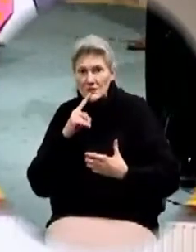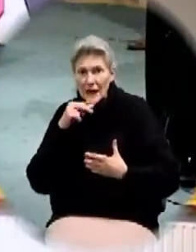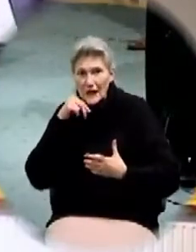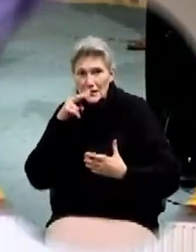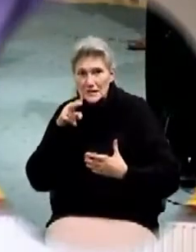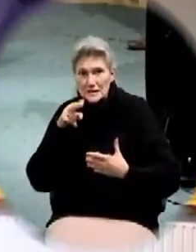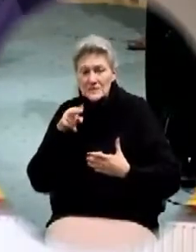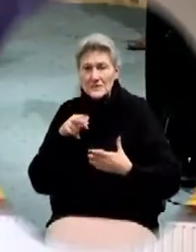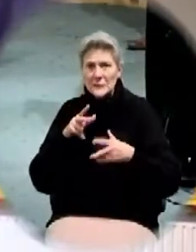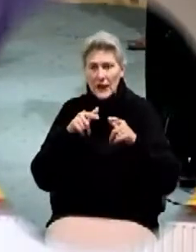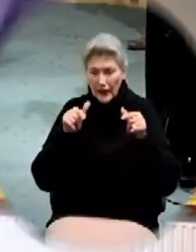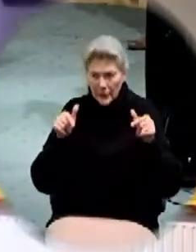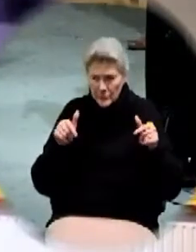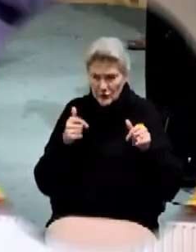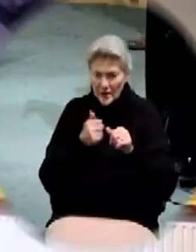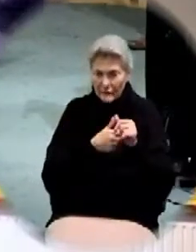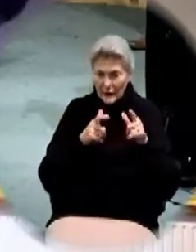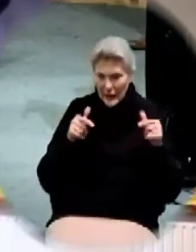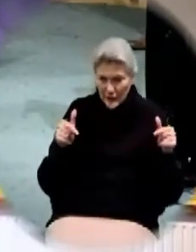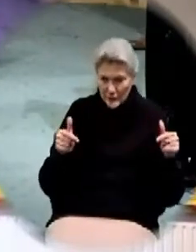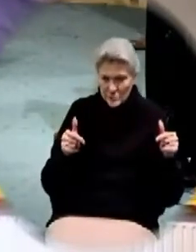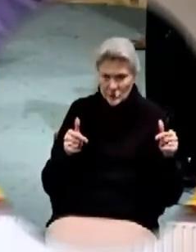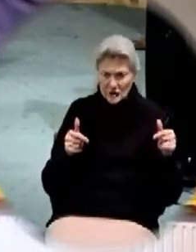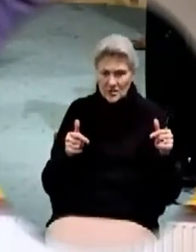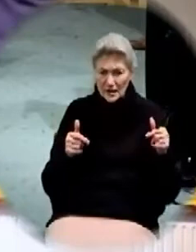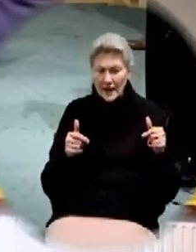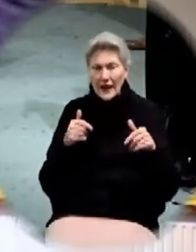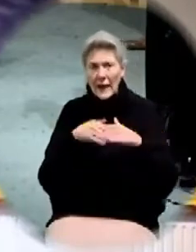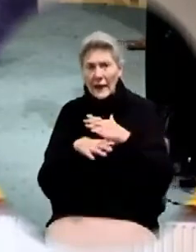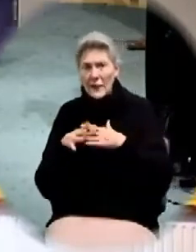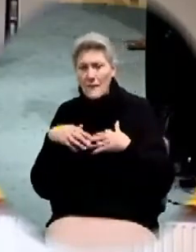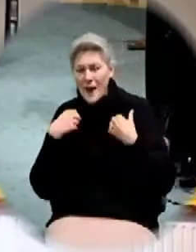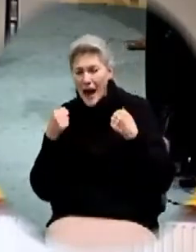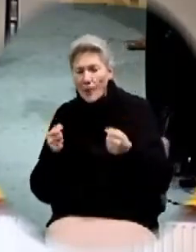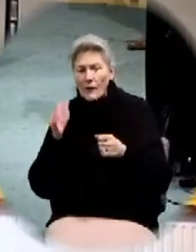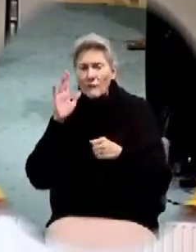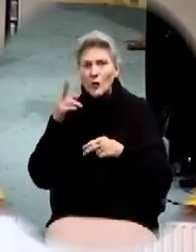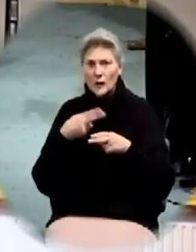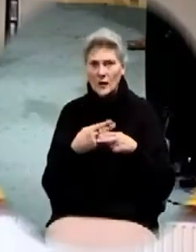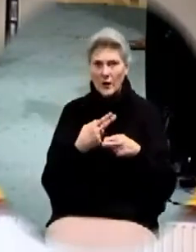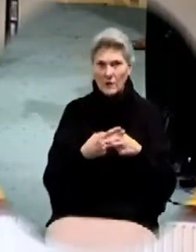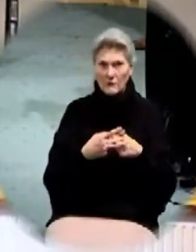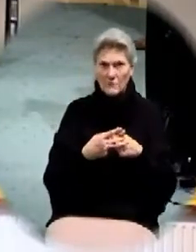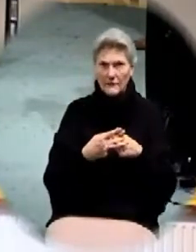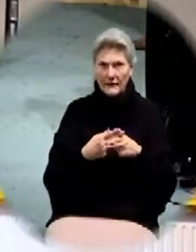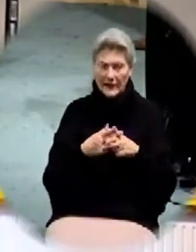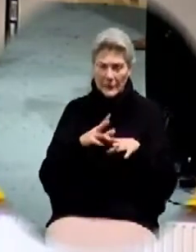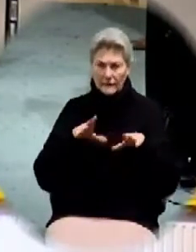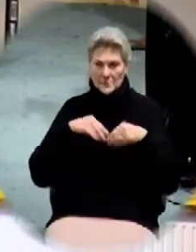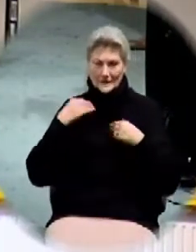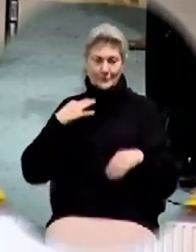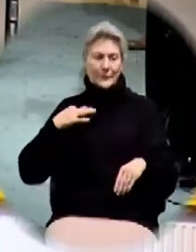those disciples went out and came back rejoicing they said in the power of your name they never took any credit for it